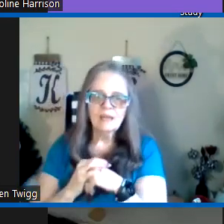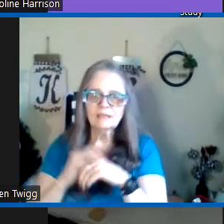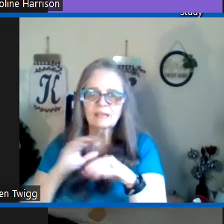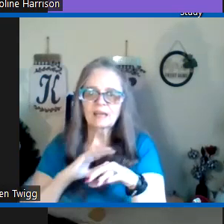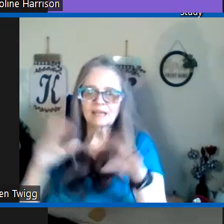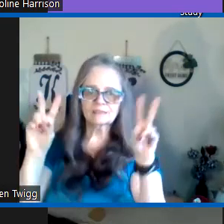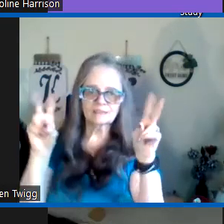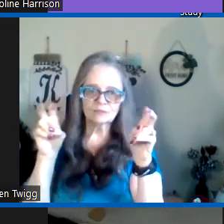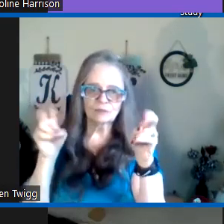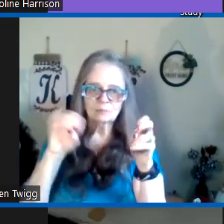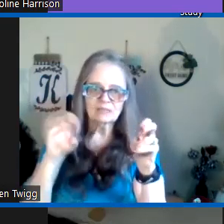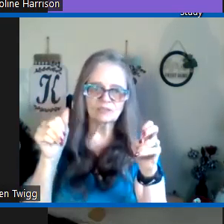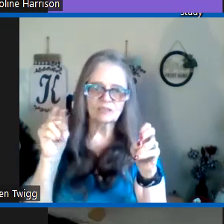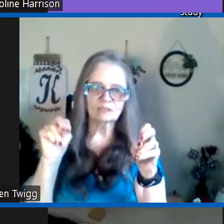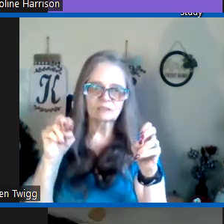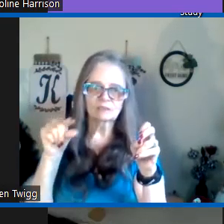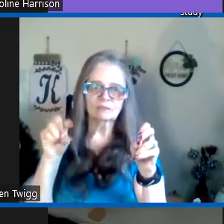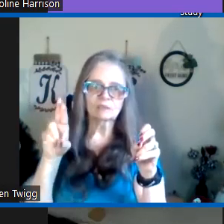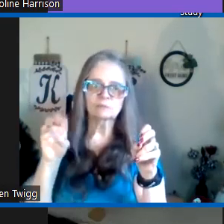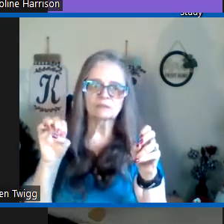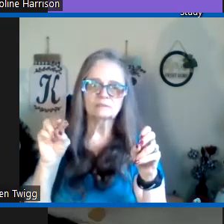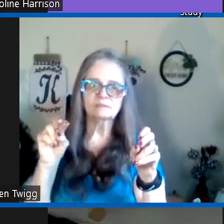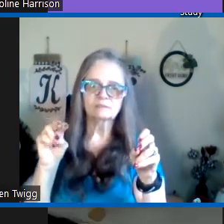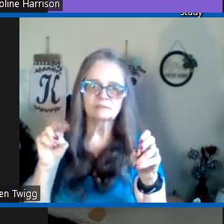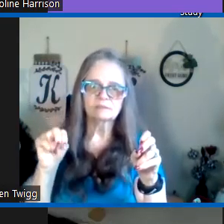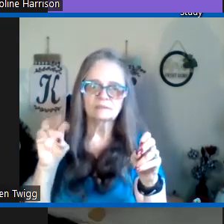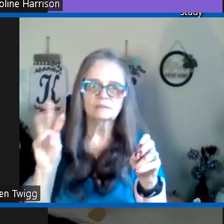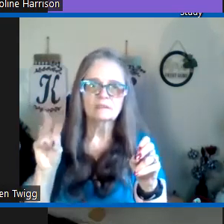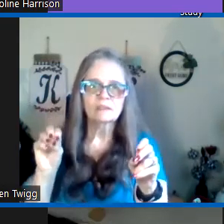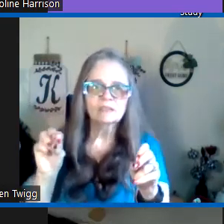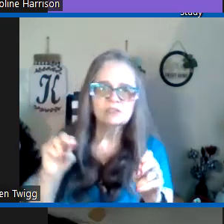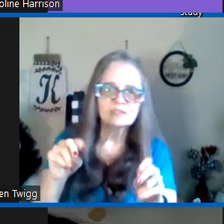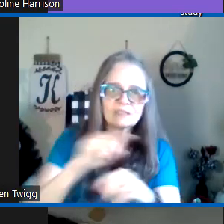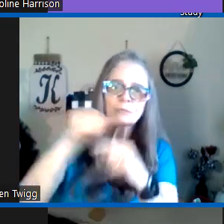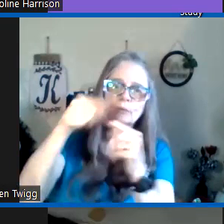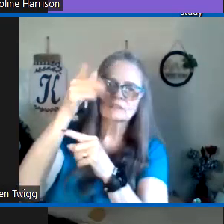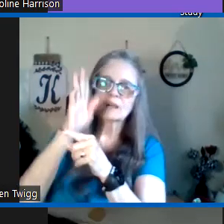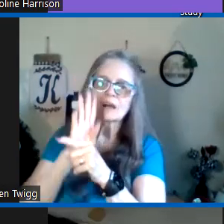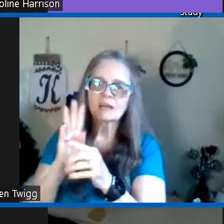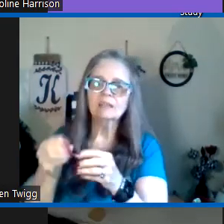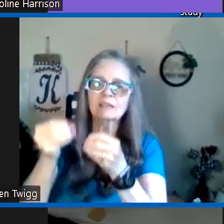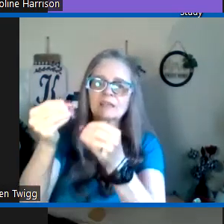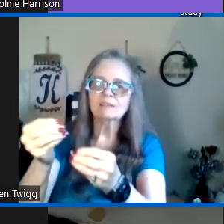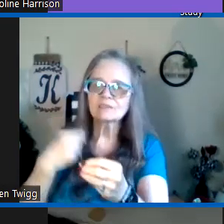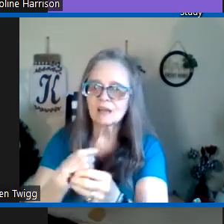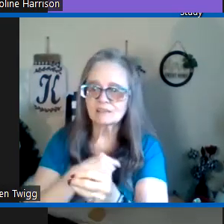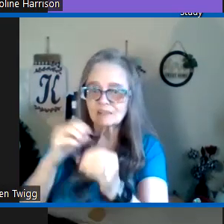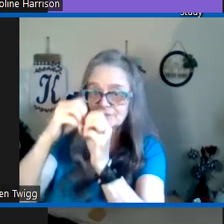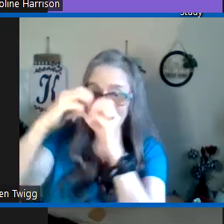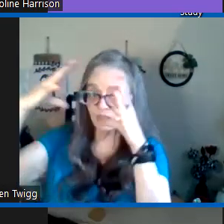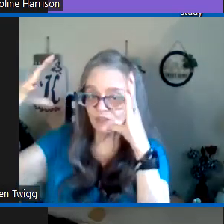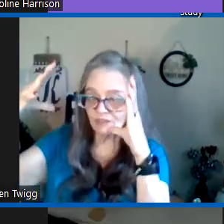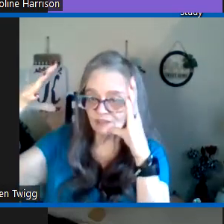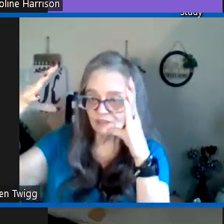and I like this quote by Jan Greenwood she says when God gives